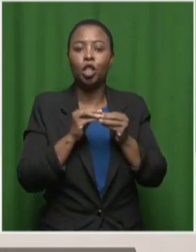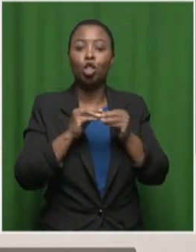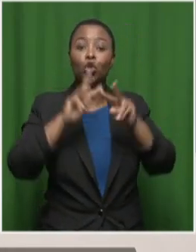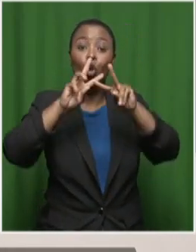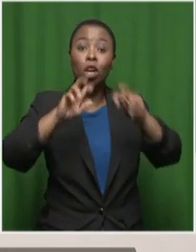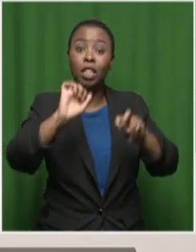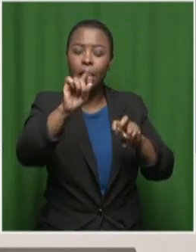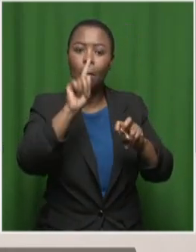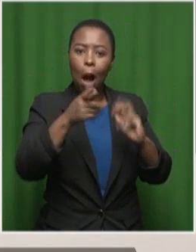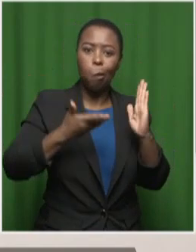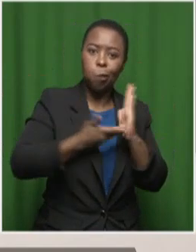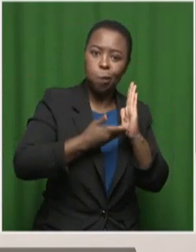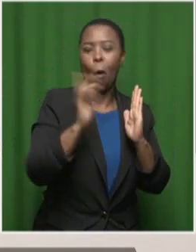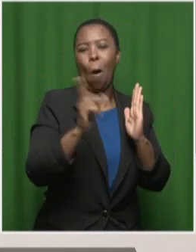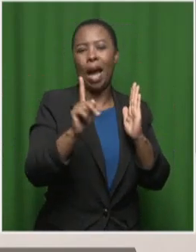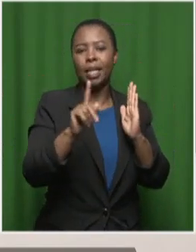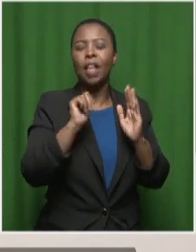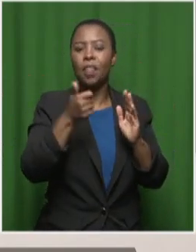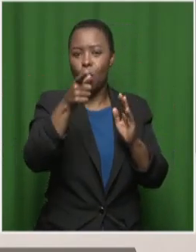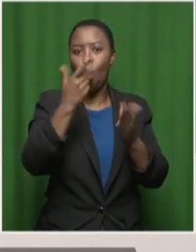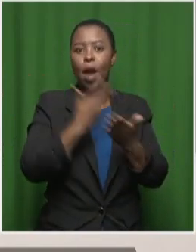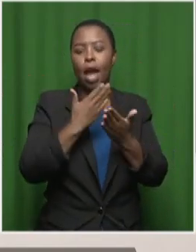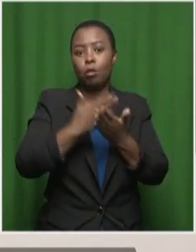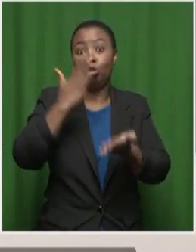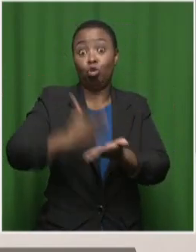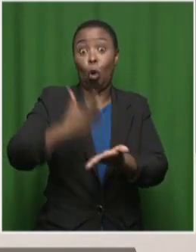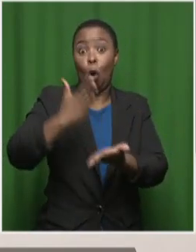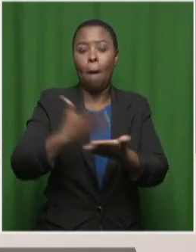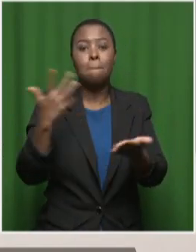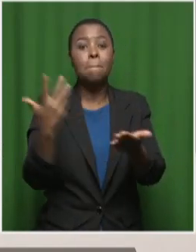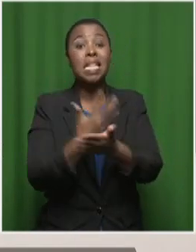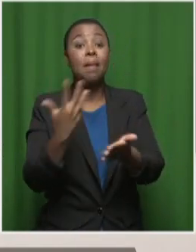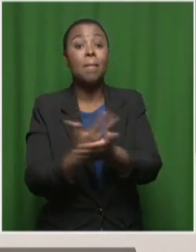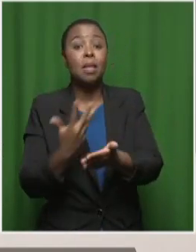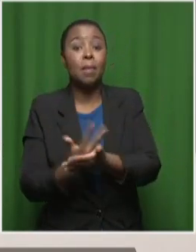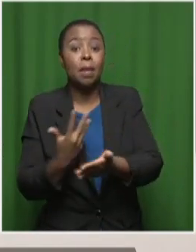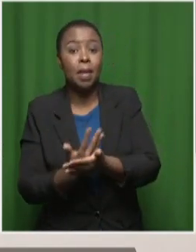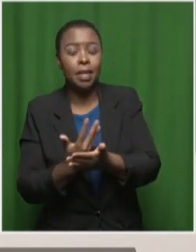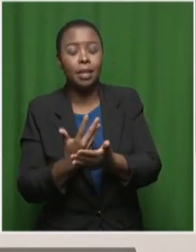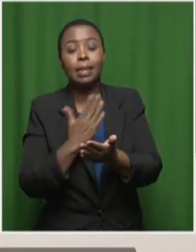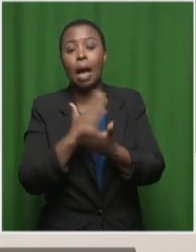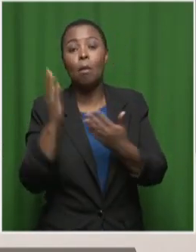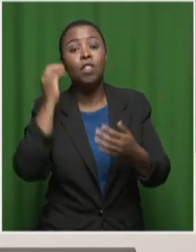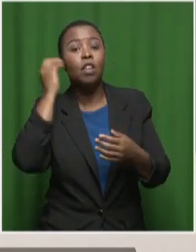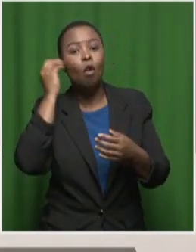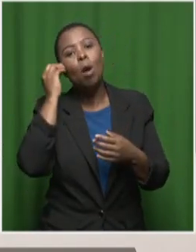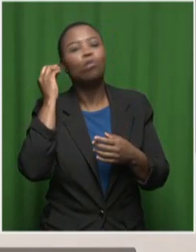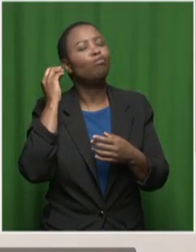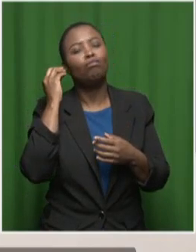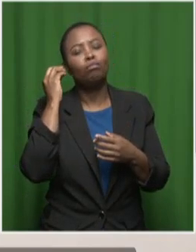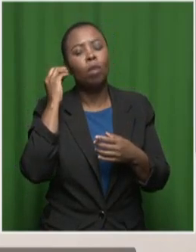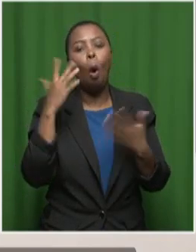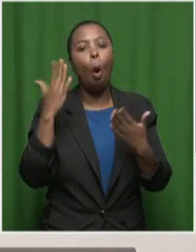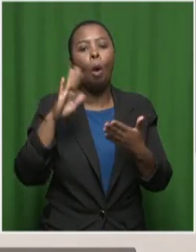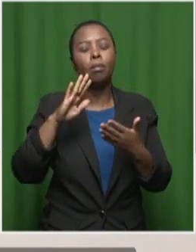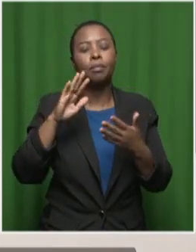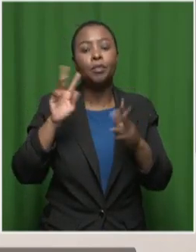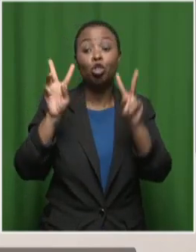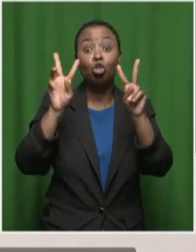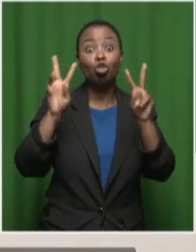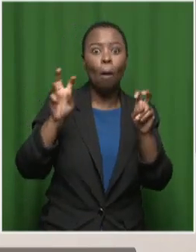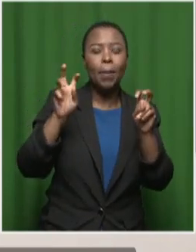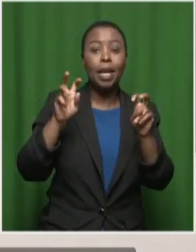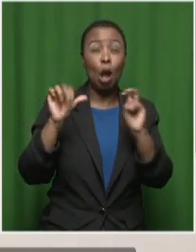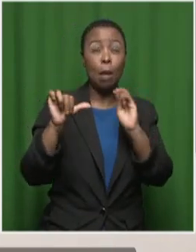research so you can be sure that you're not missing out or you're not avoiding a topic that is